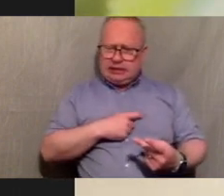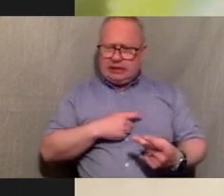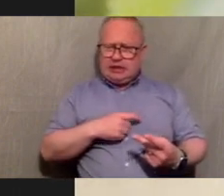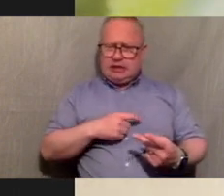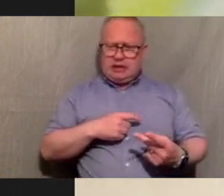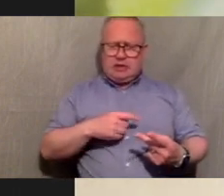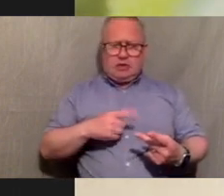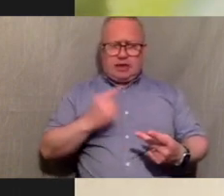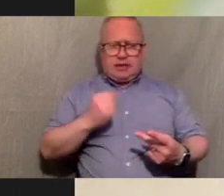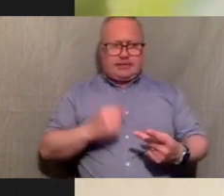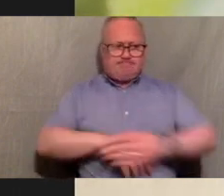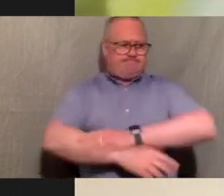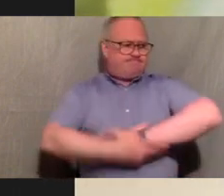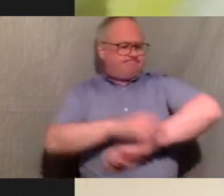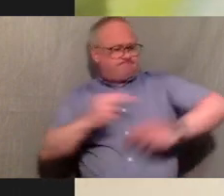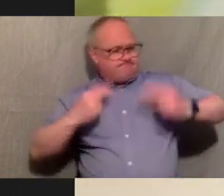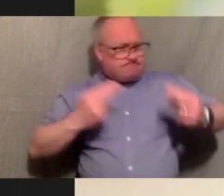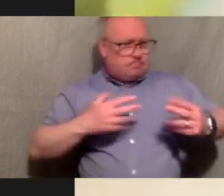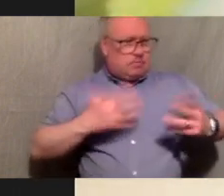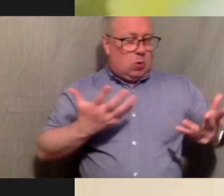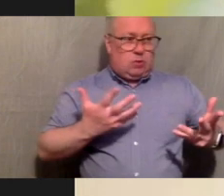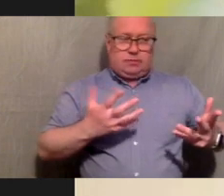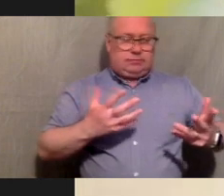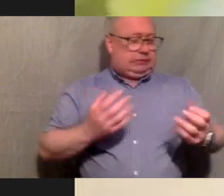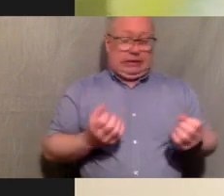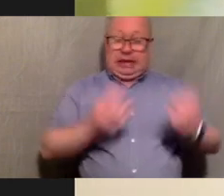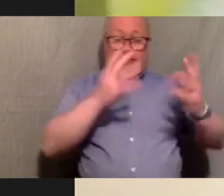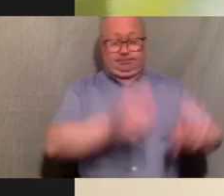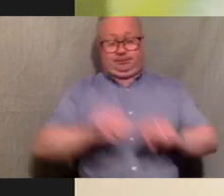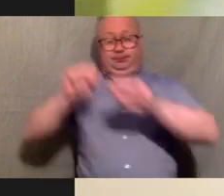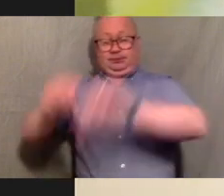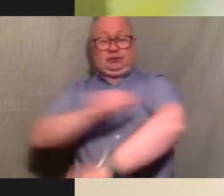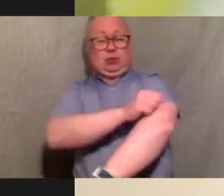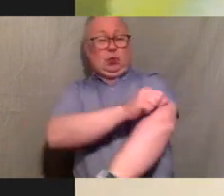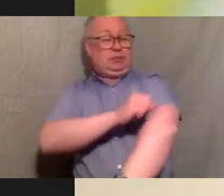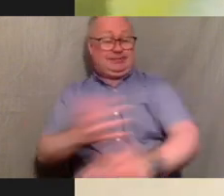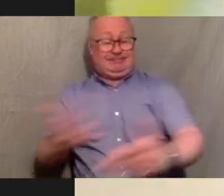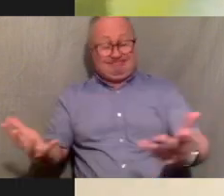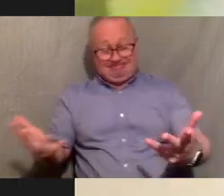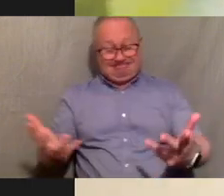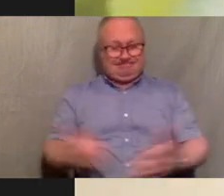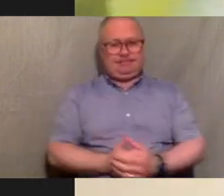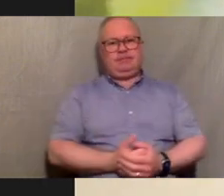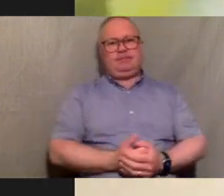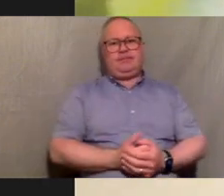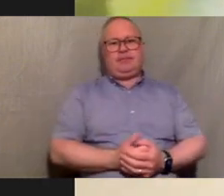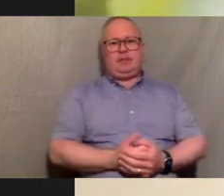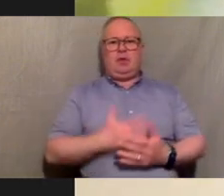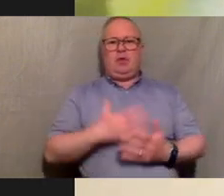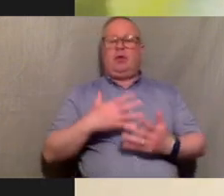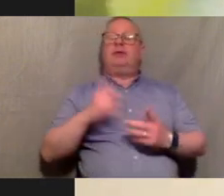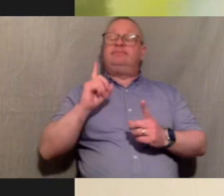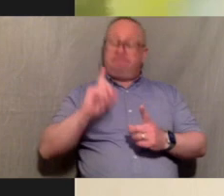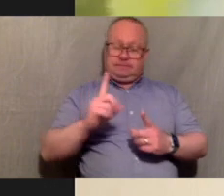barriers in between and we also want to look at getting more black teachers into schools and into